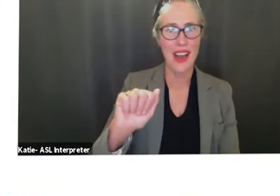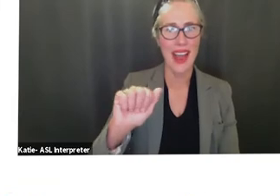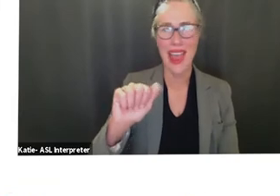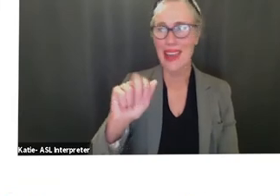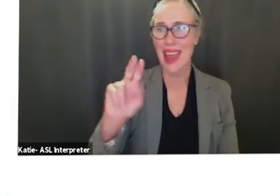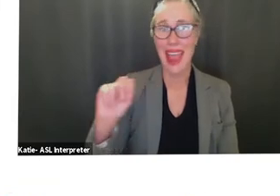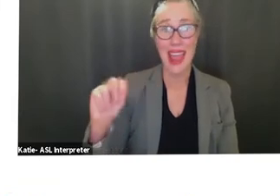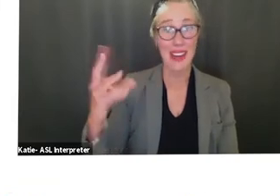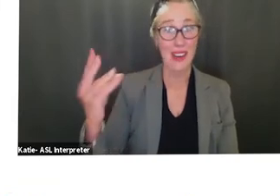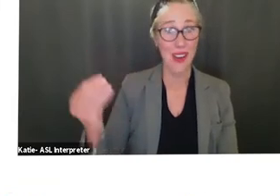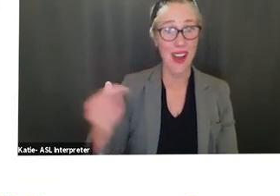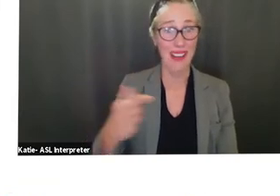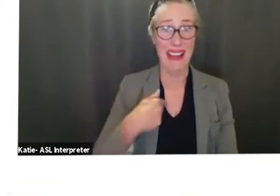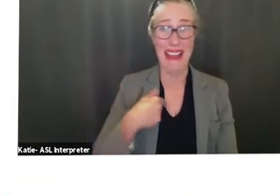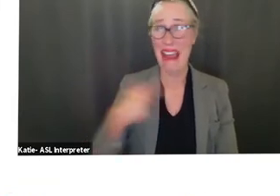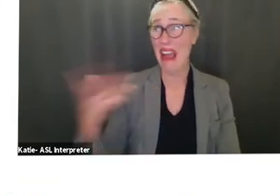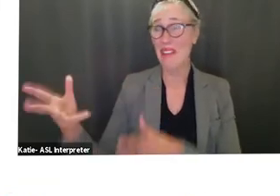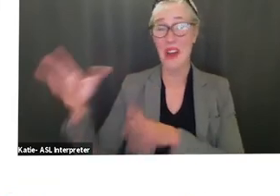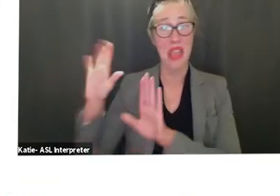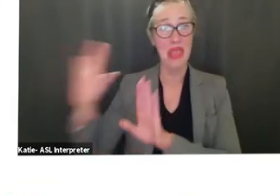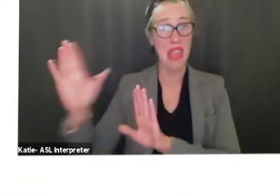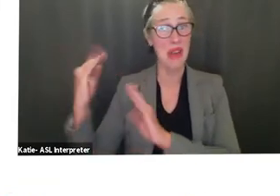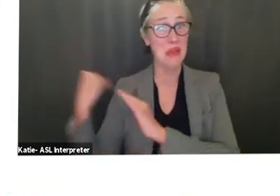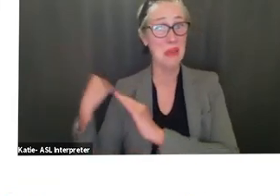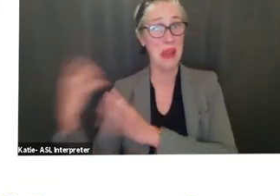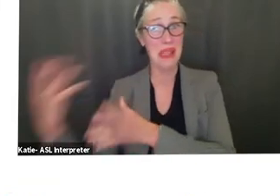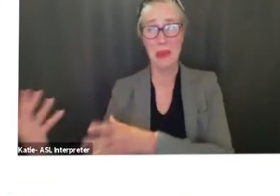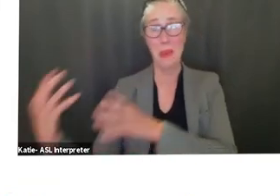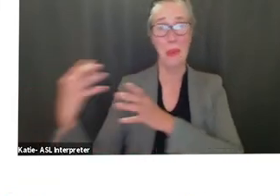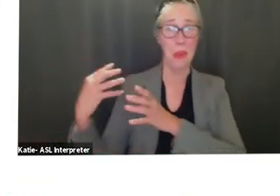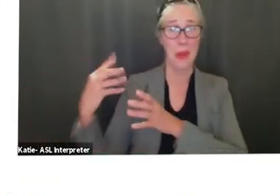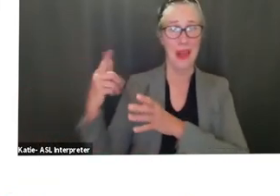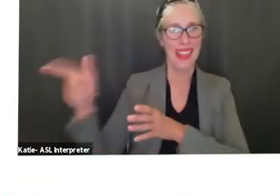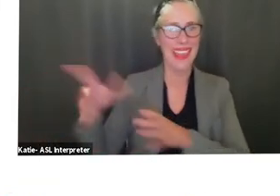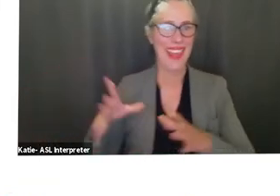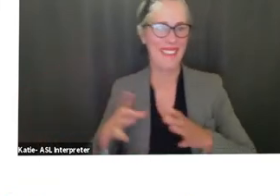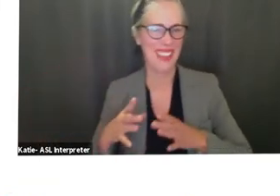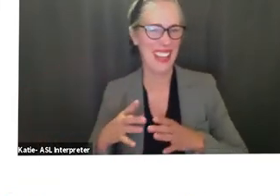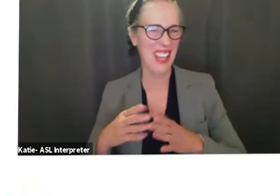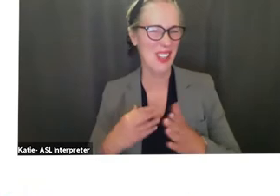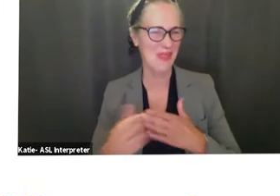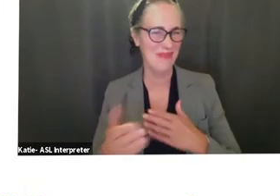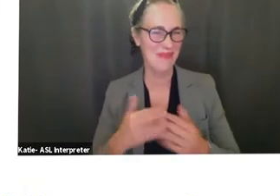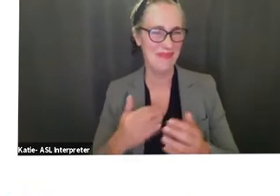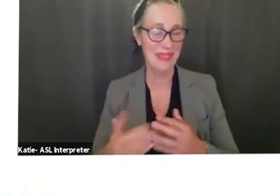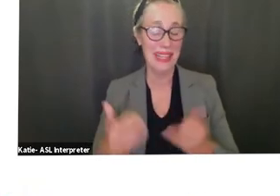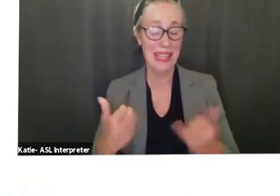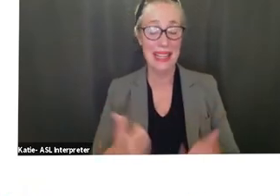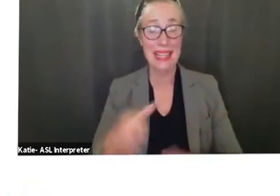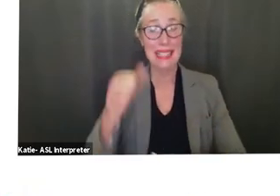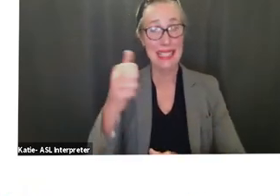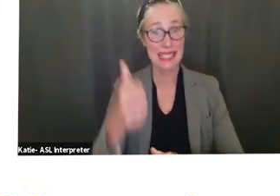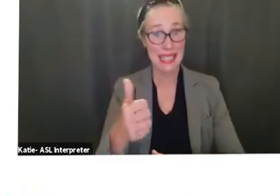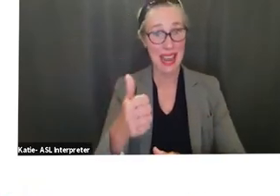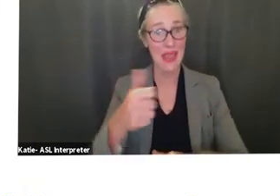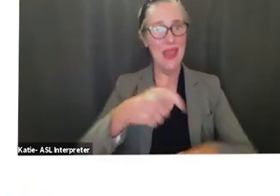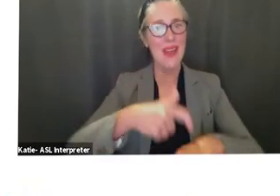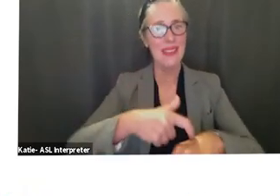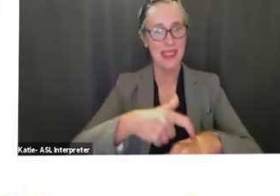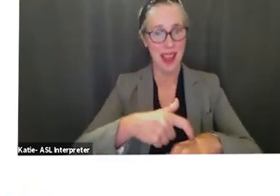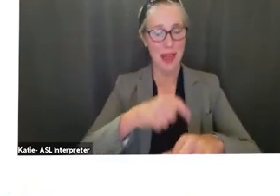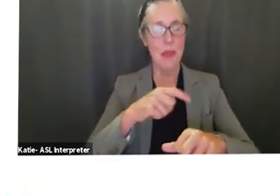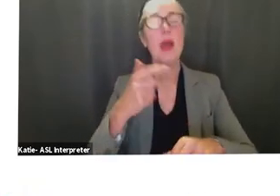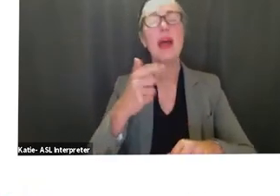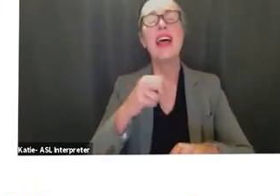also um i had some vacation time so this is our 10th uh summer of learning report